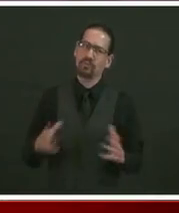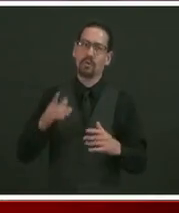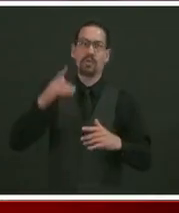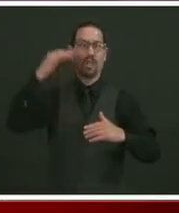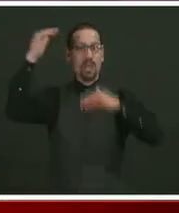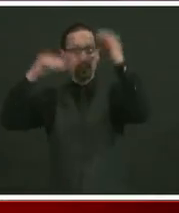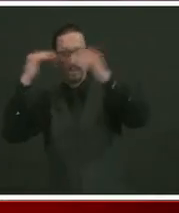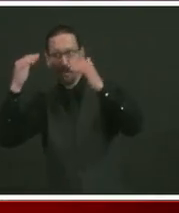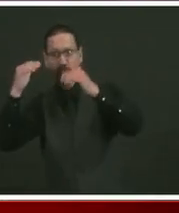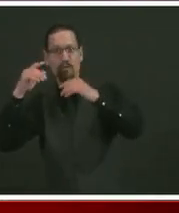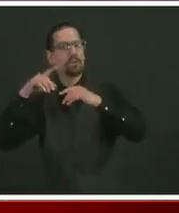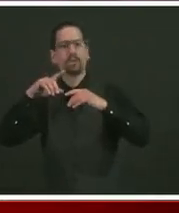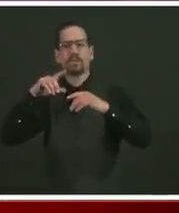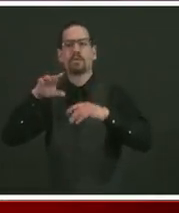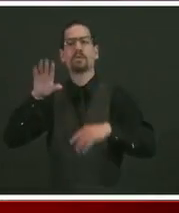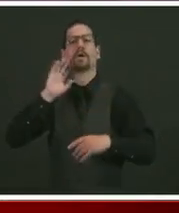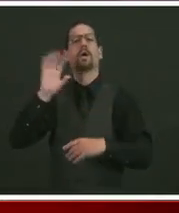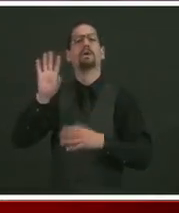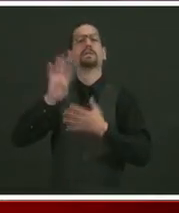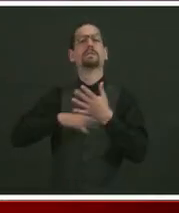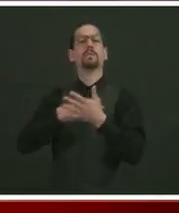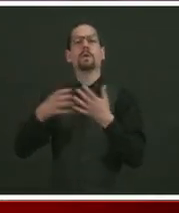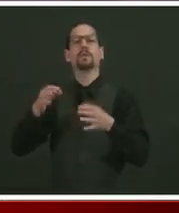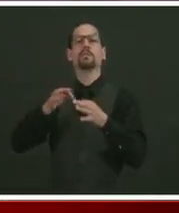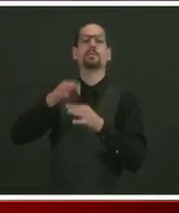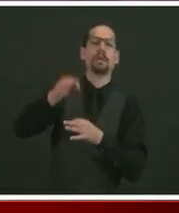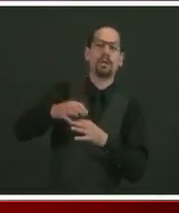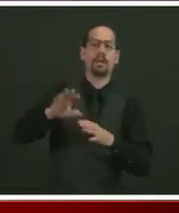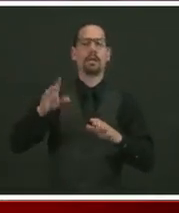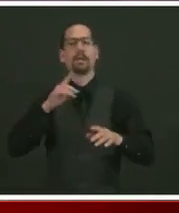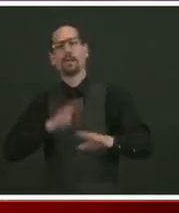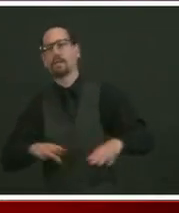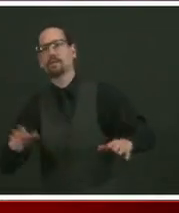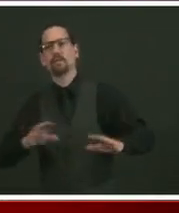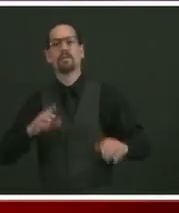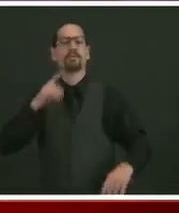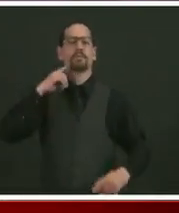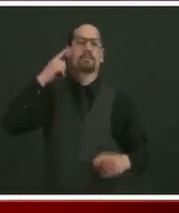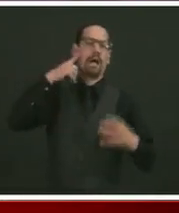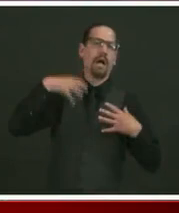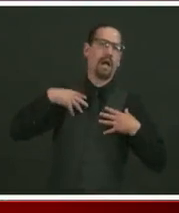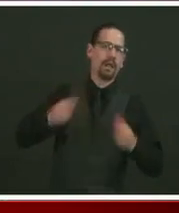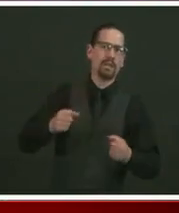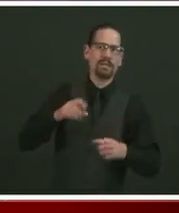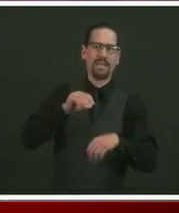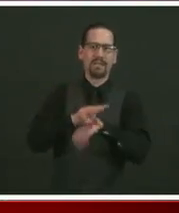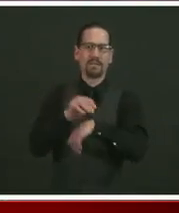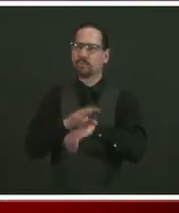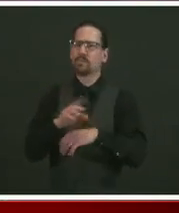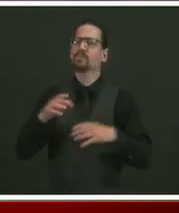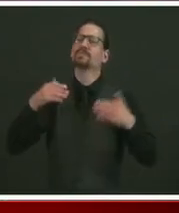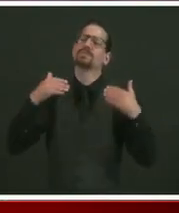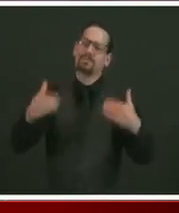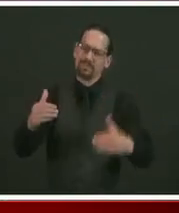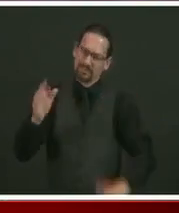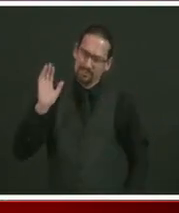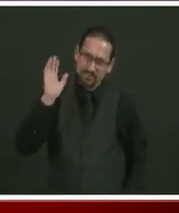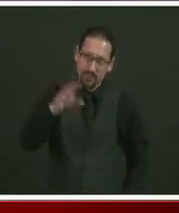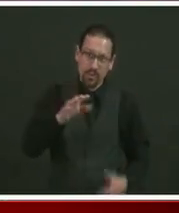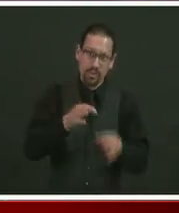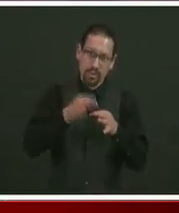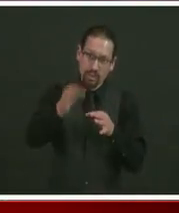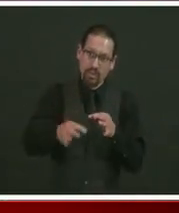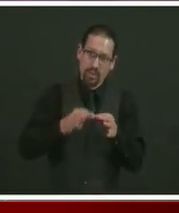your appointment to the doctor, delaying your appointments for mental health, delaying your cancer treatments or